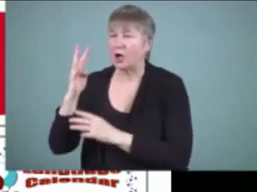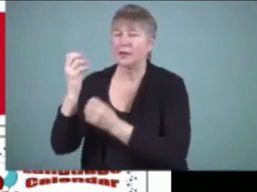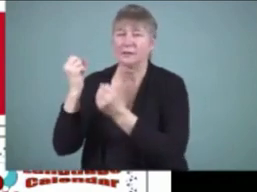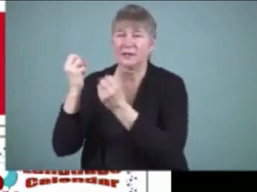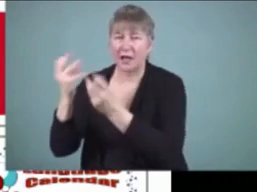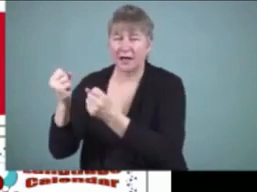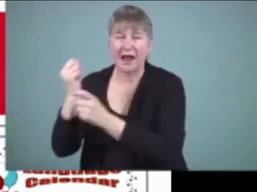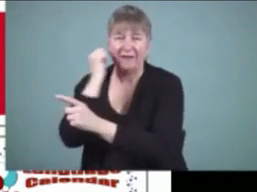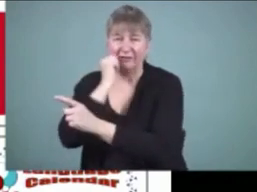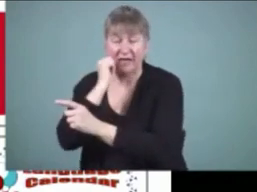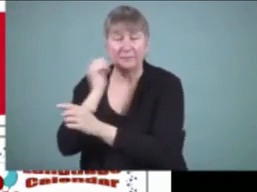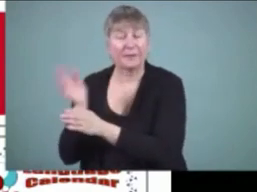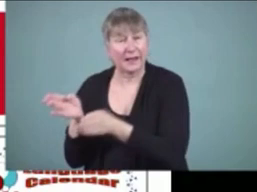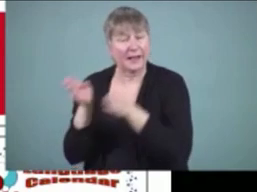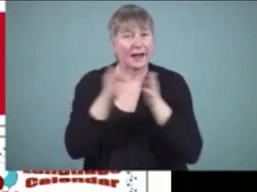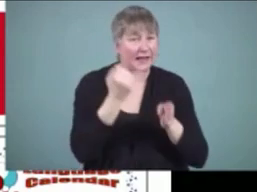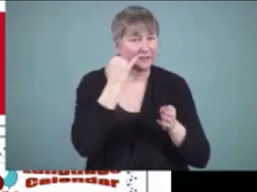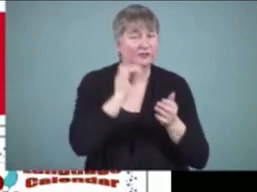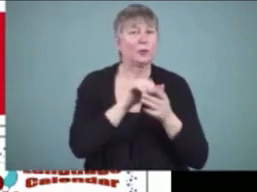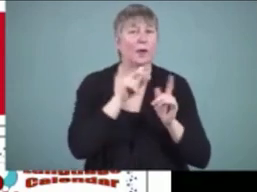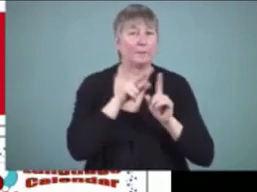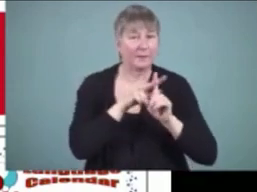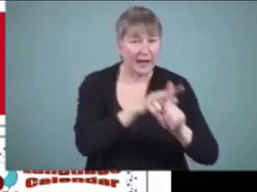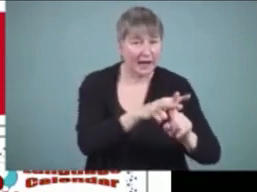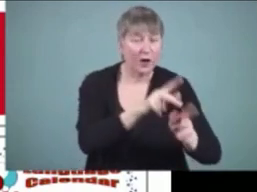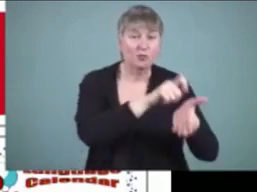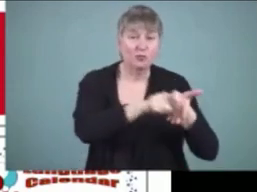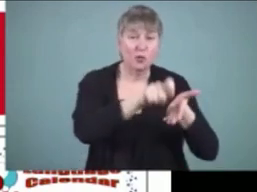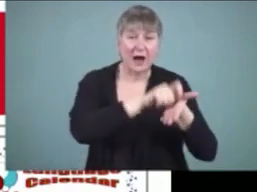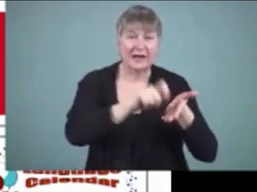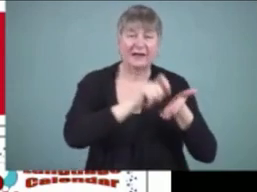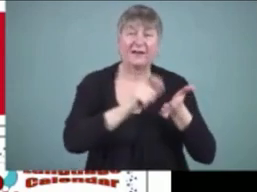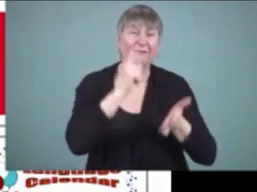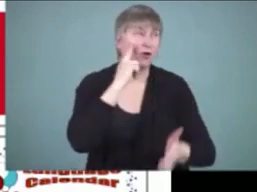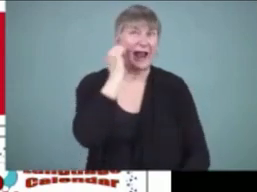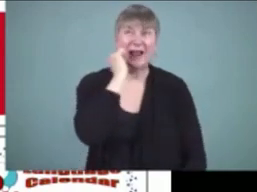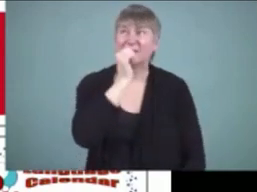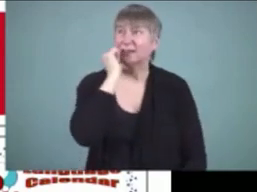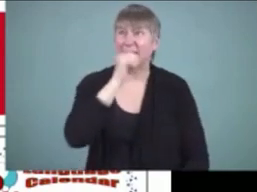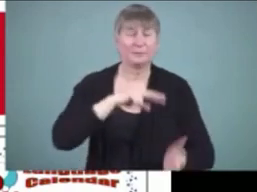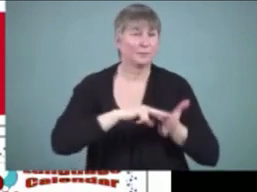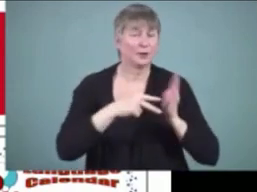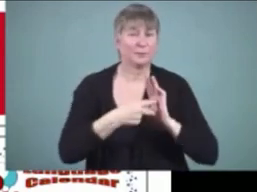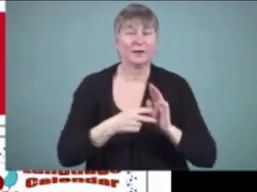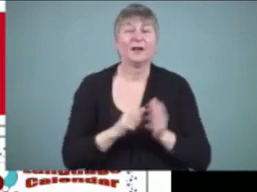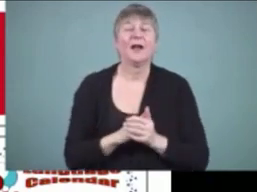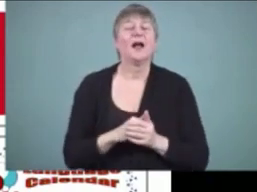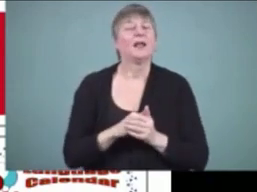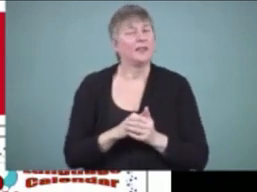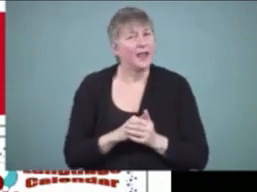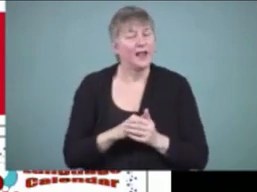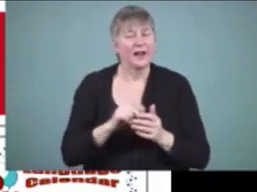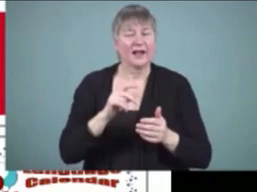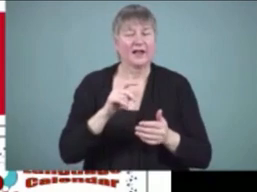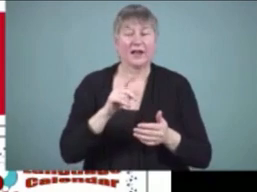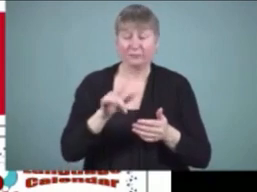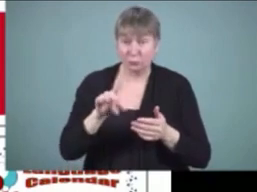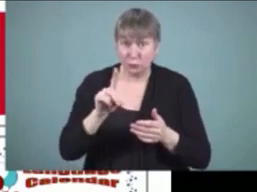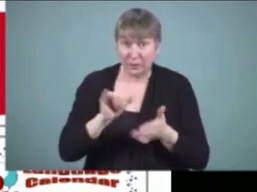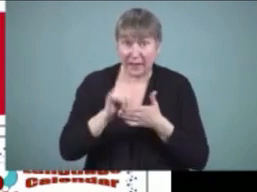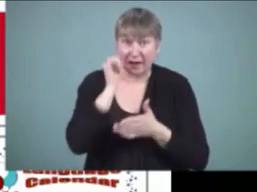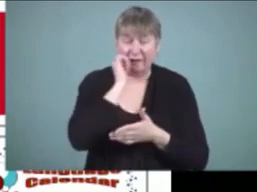but ideas for using writing for real purposes on a daily basis so kids begin to see writing as a tool for